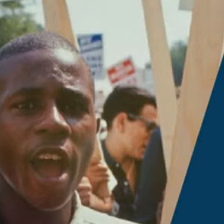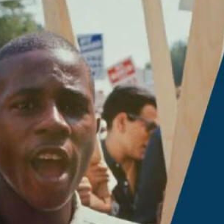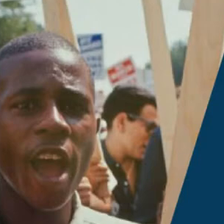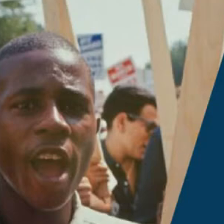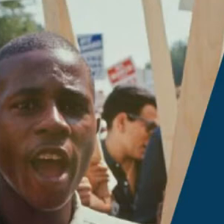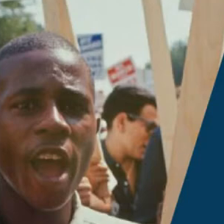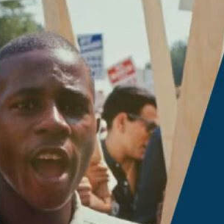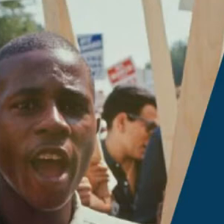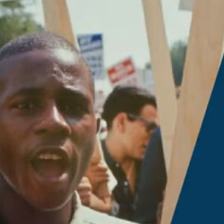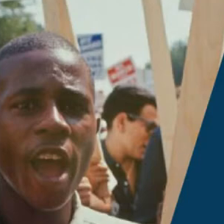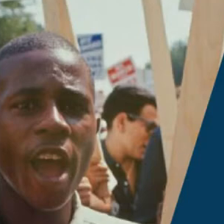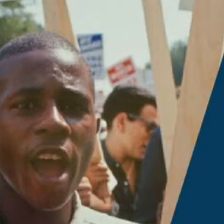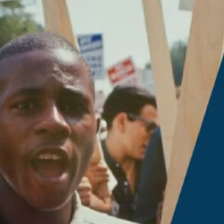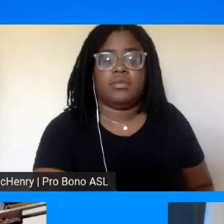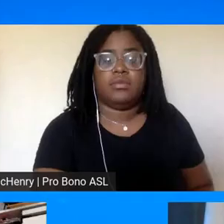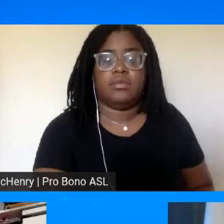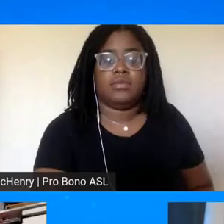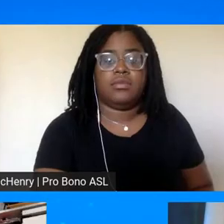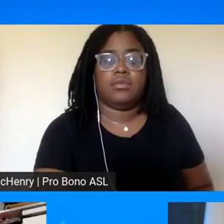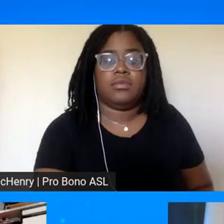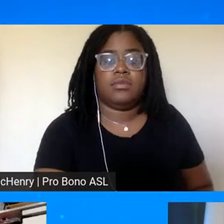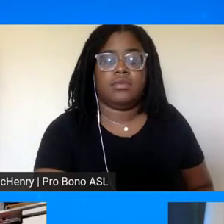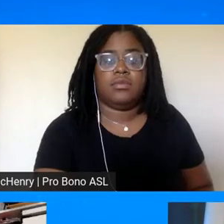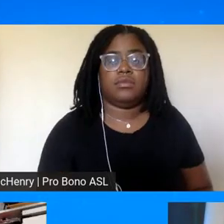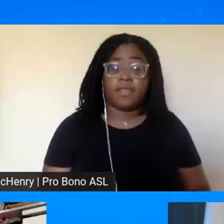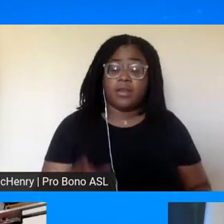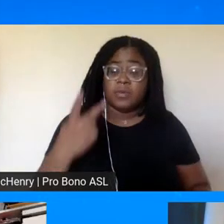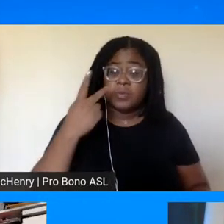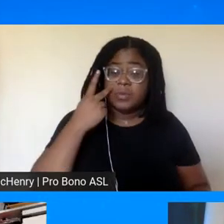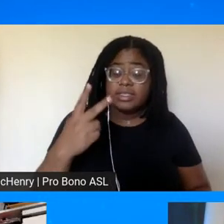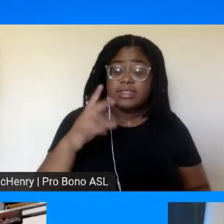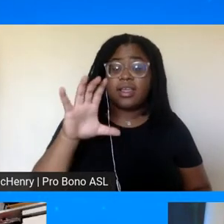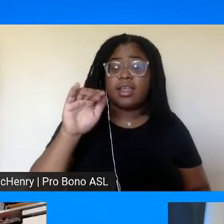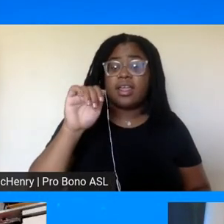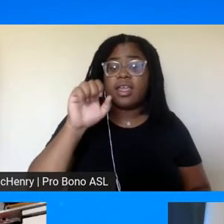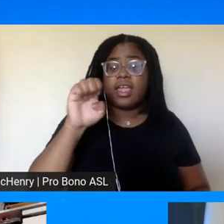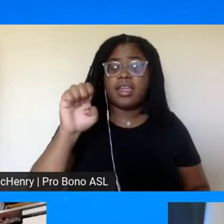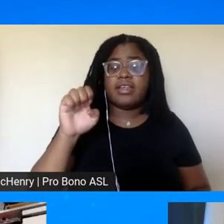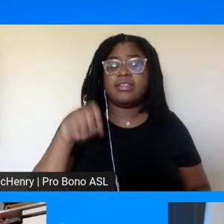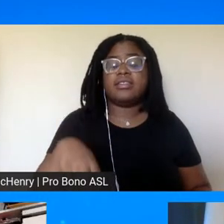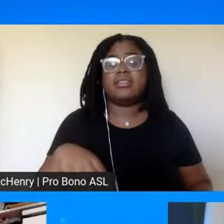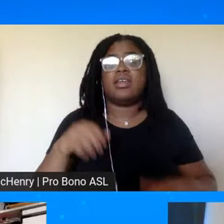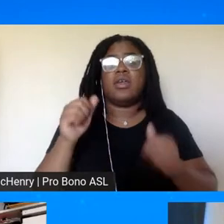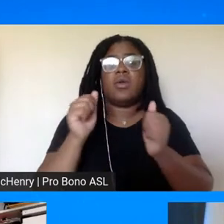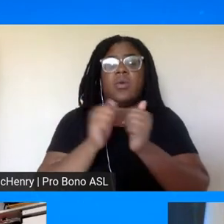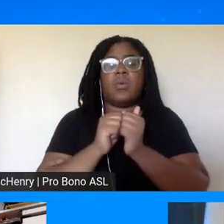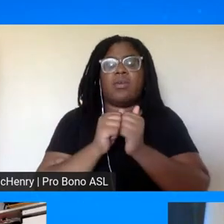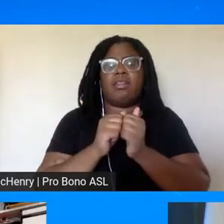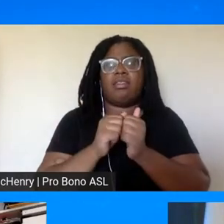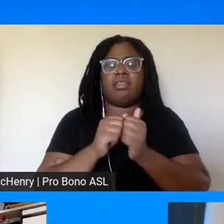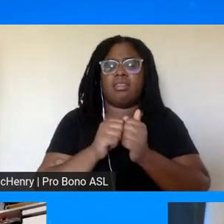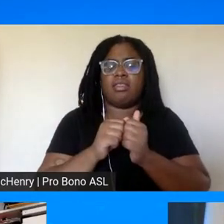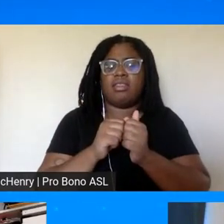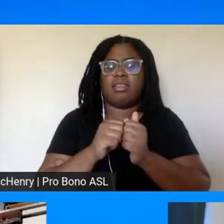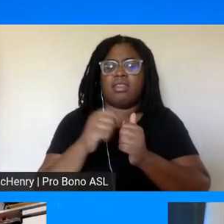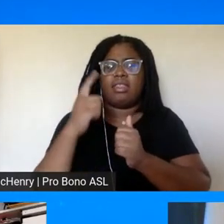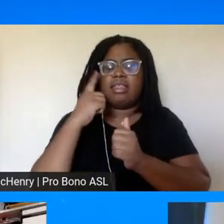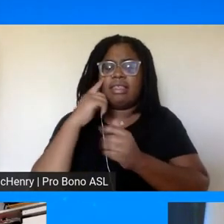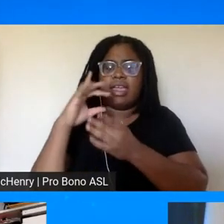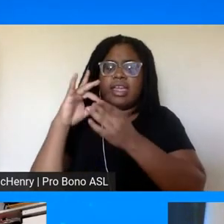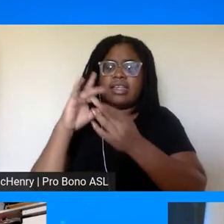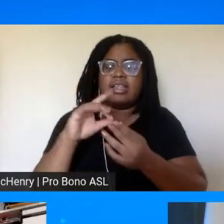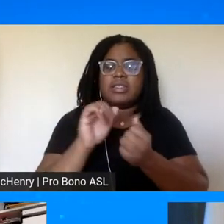um with uh byron allen i believe dr king that connected back to that demand